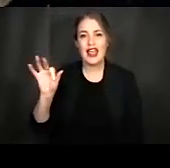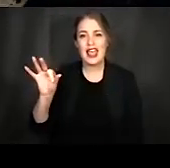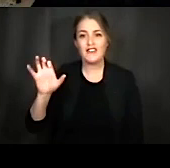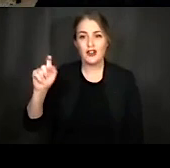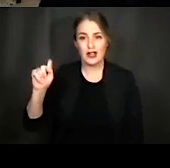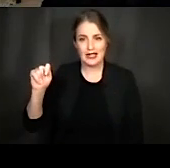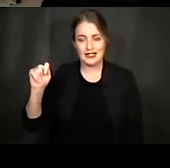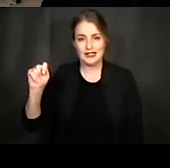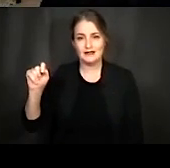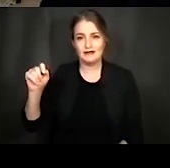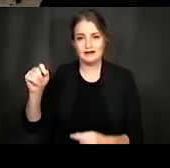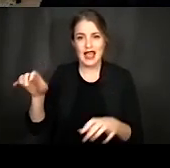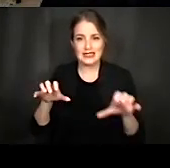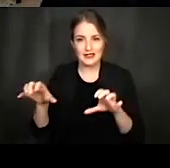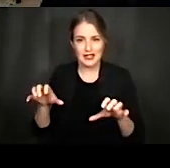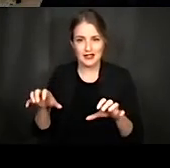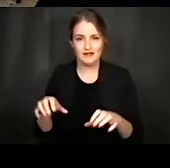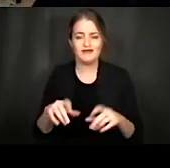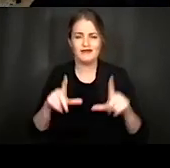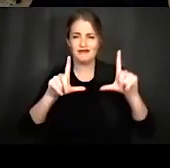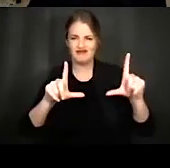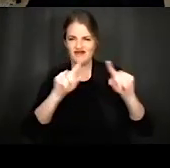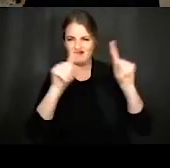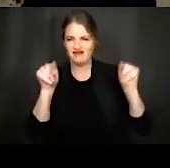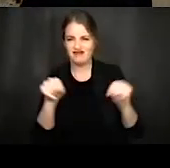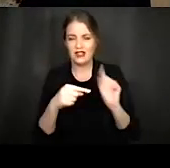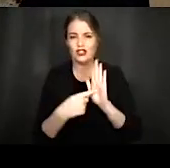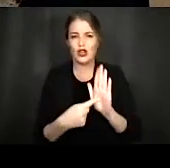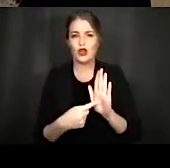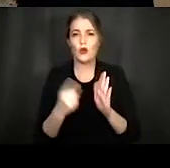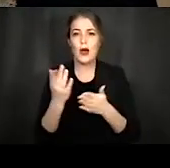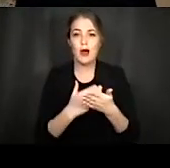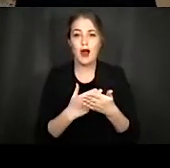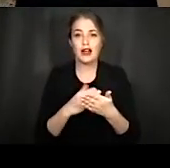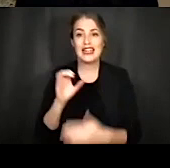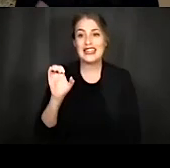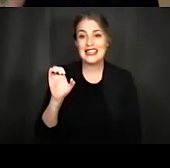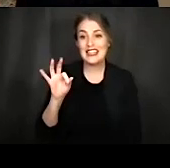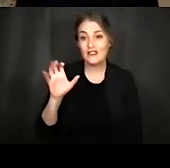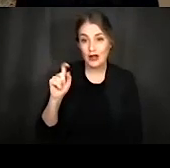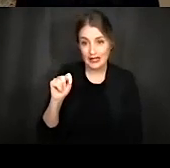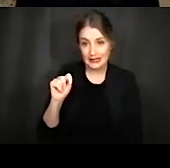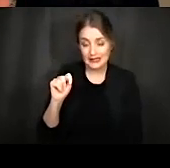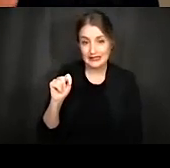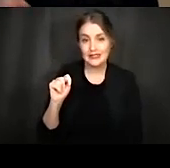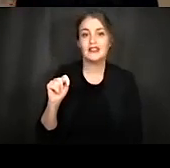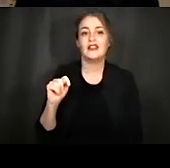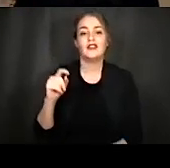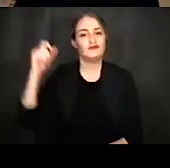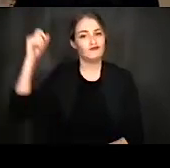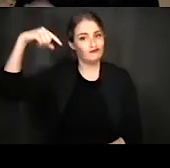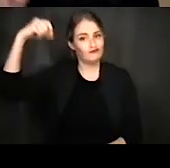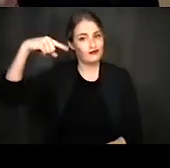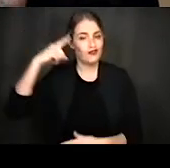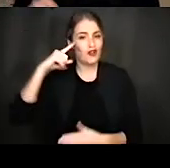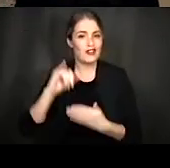So this schematic illustrates one portion of the efferent reflex innervating the right cochlea, and that's why we